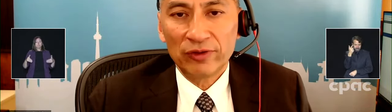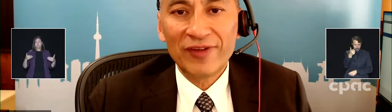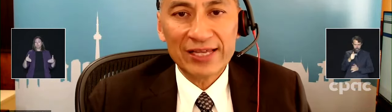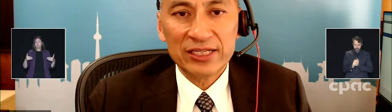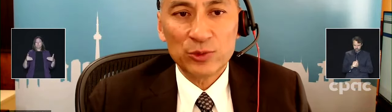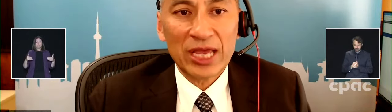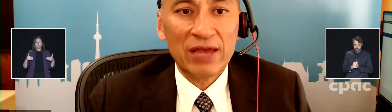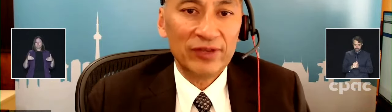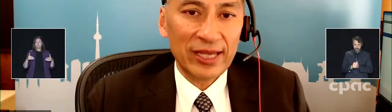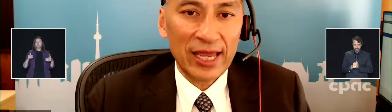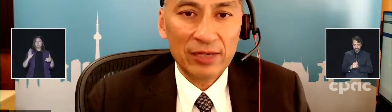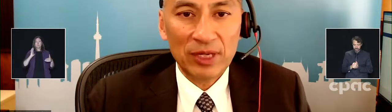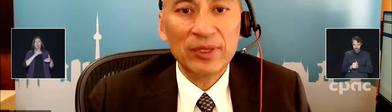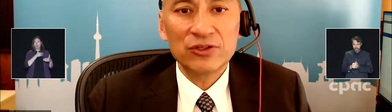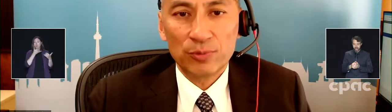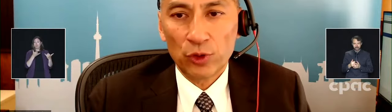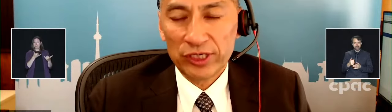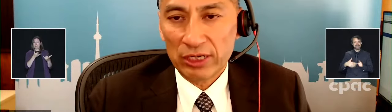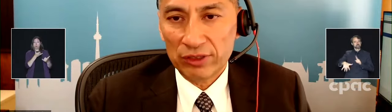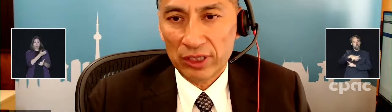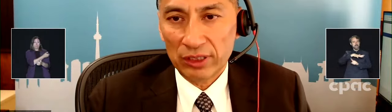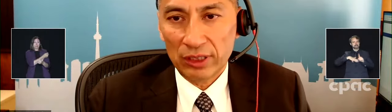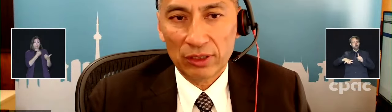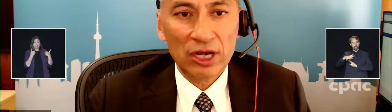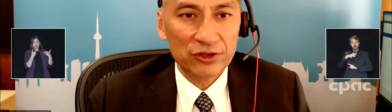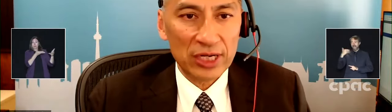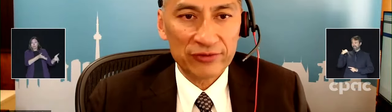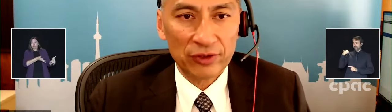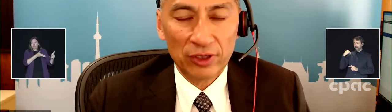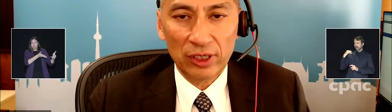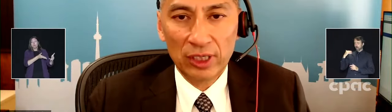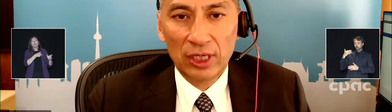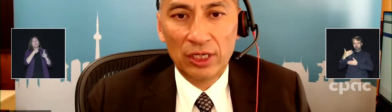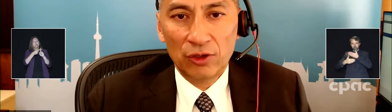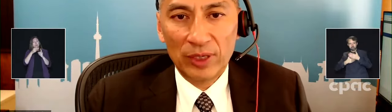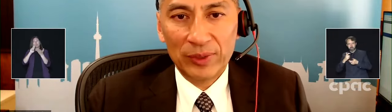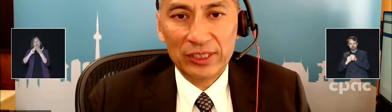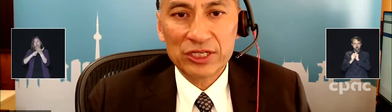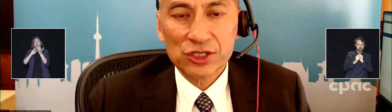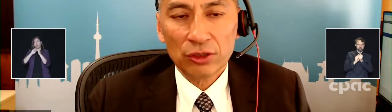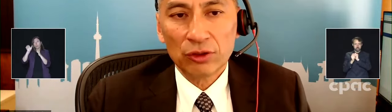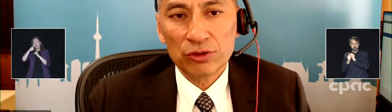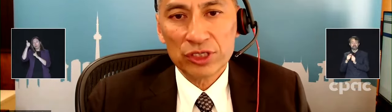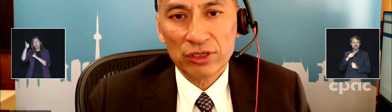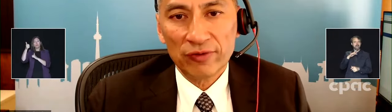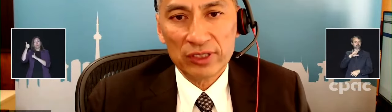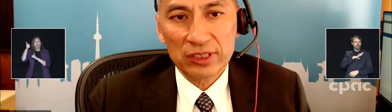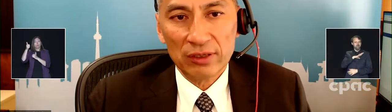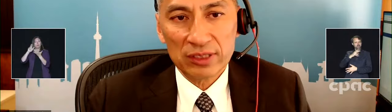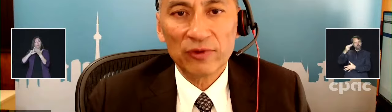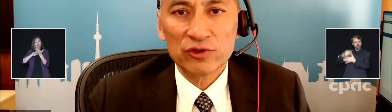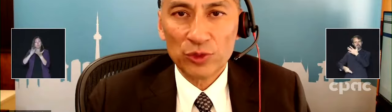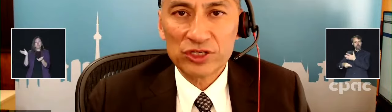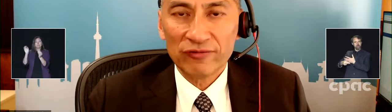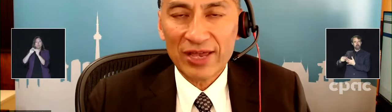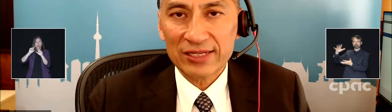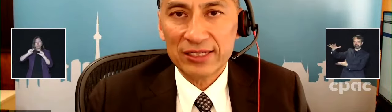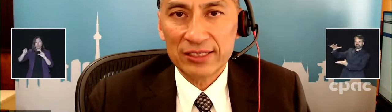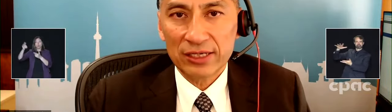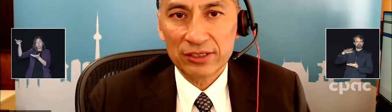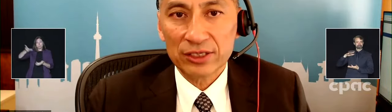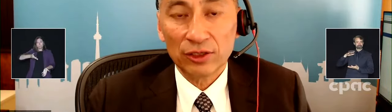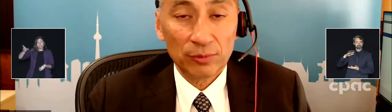terms of the vaccines we have in hand, maybe as you pointed out, contracts for maybe additional doses of some of those original